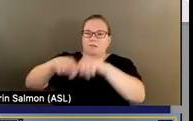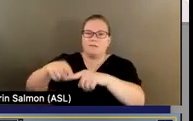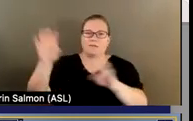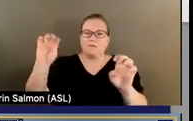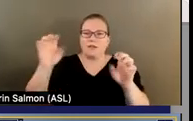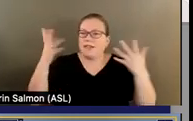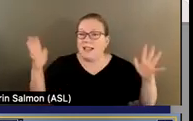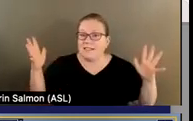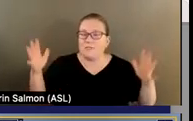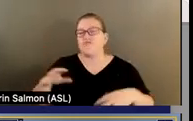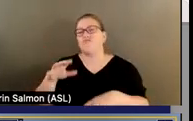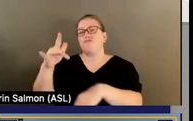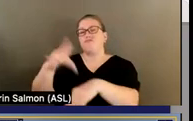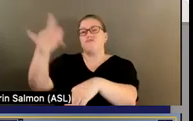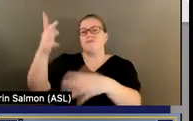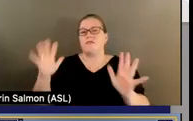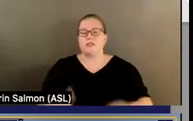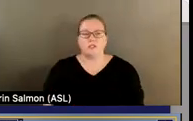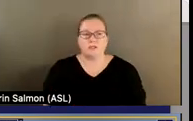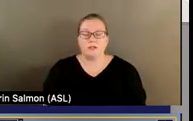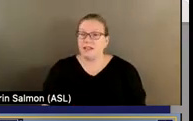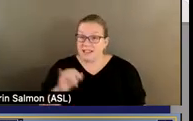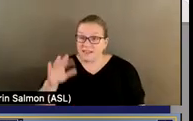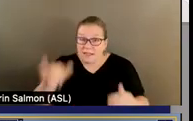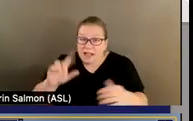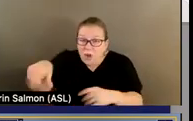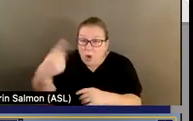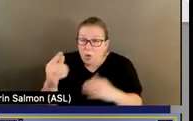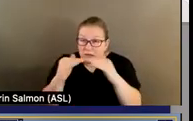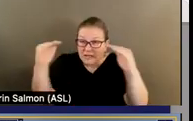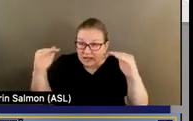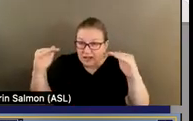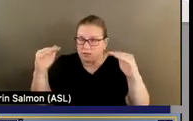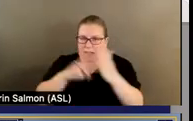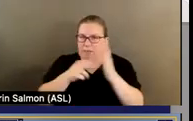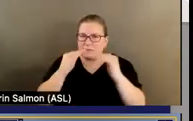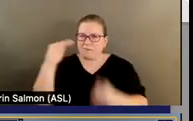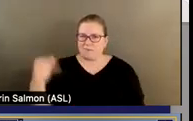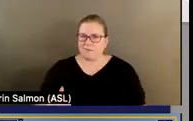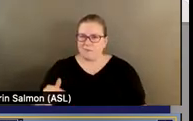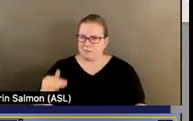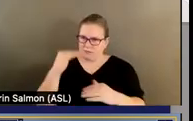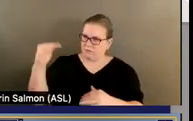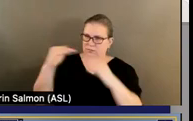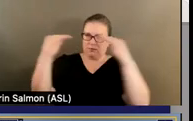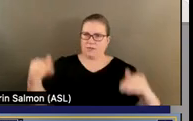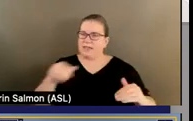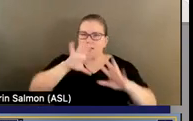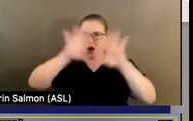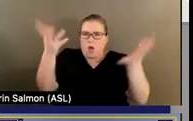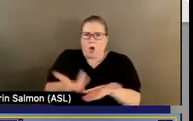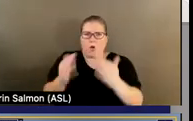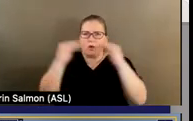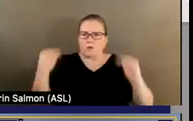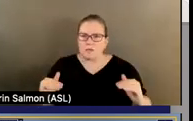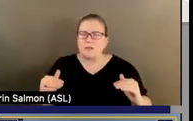A system built on crisis is not a complete system. We have to talk about what happens before a crisis, as we don't want